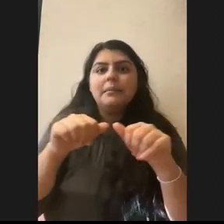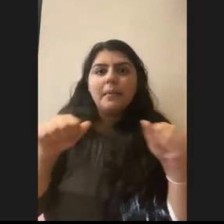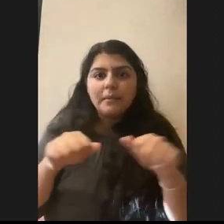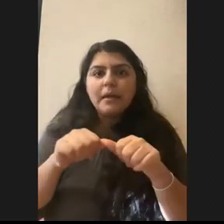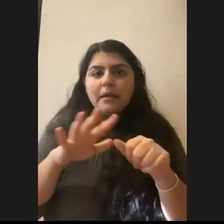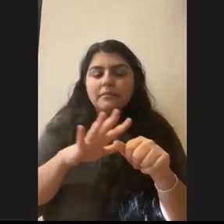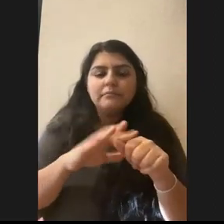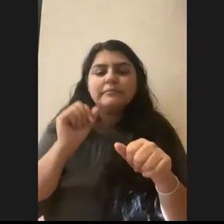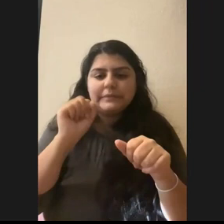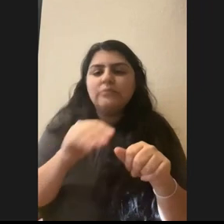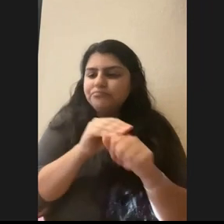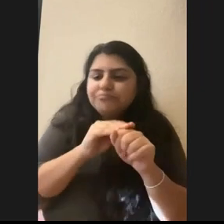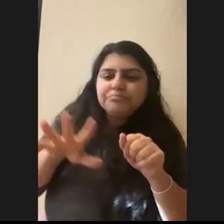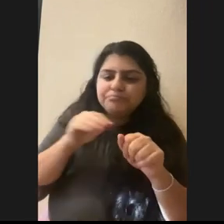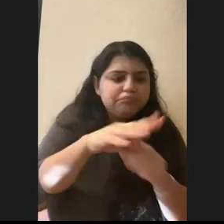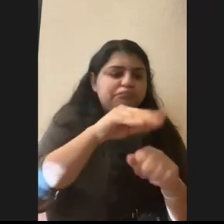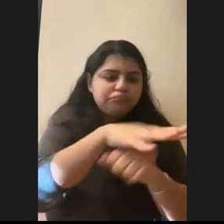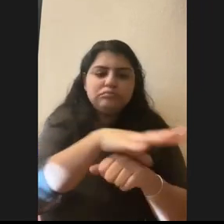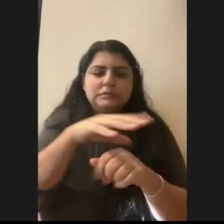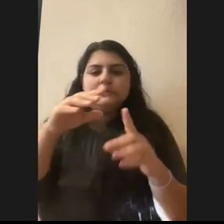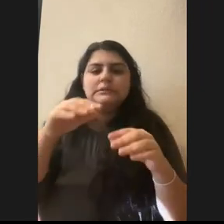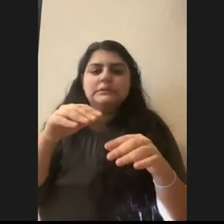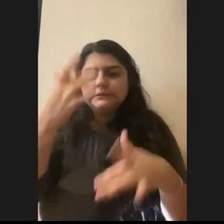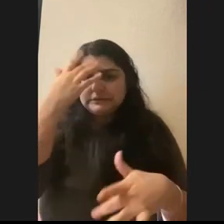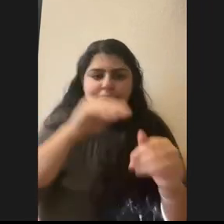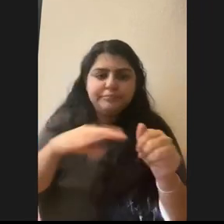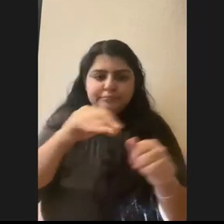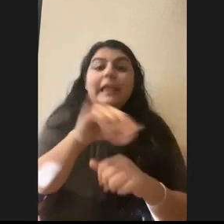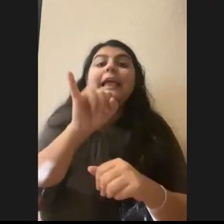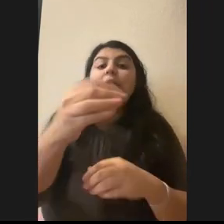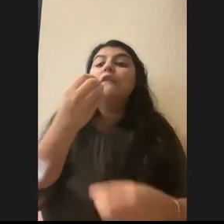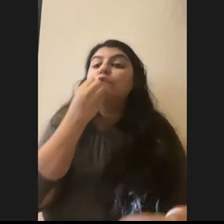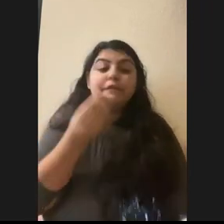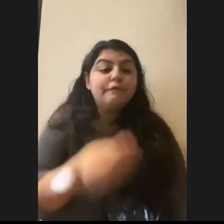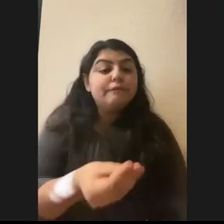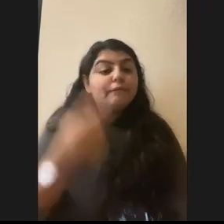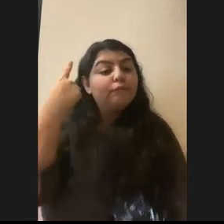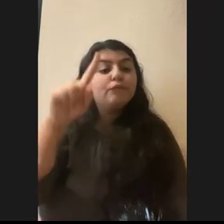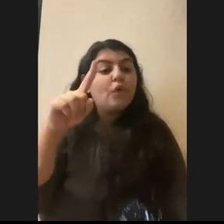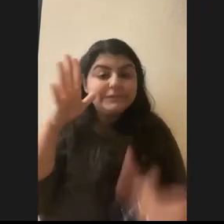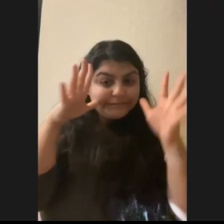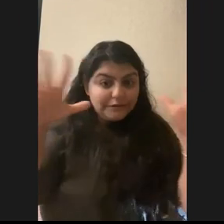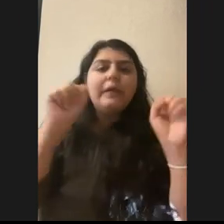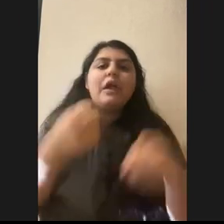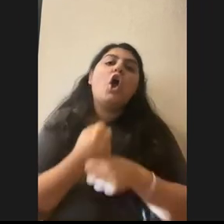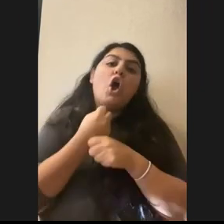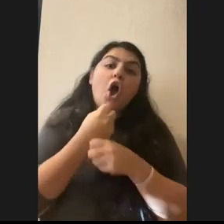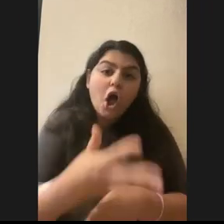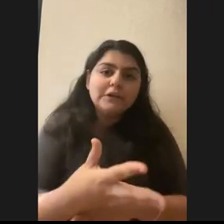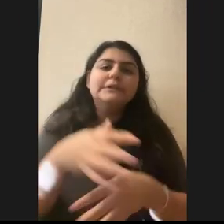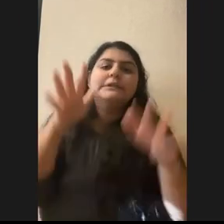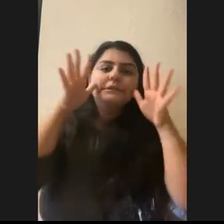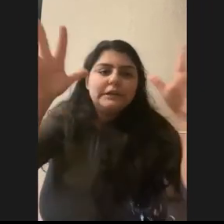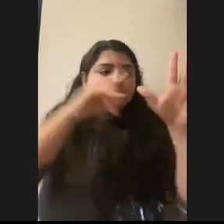each other. So putting out food, even that deer might come to could spread disease to each other. If a lot of them are coming to the same